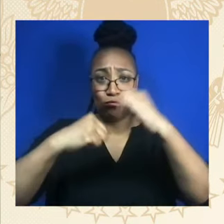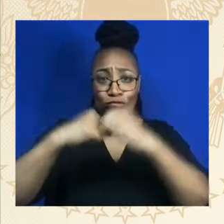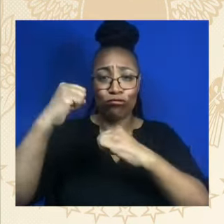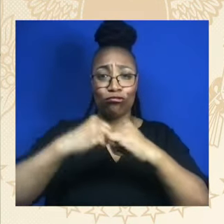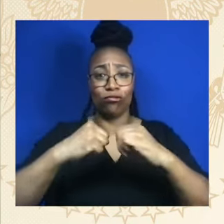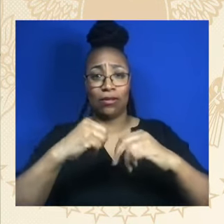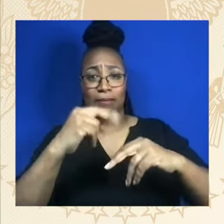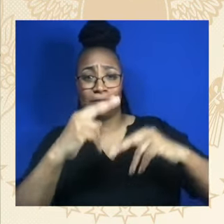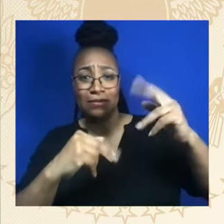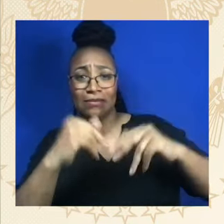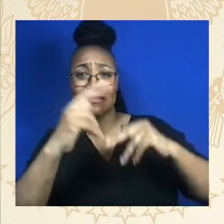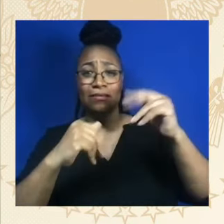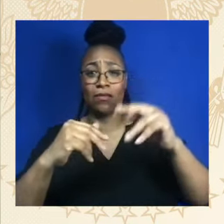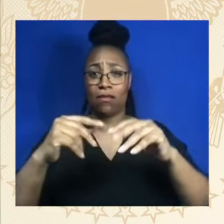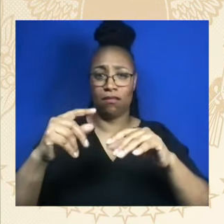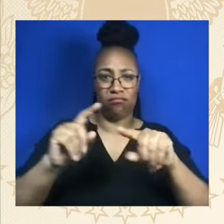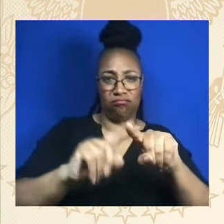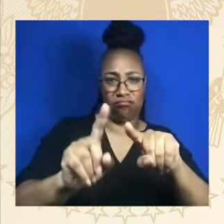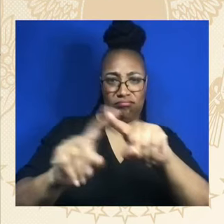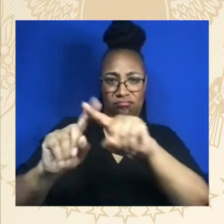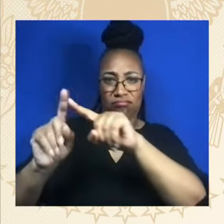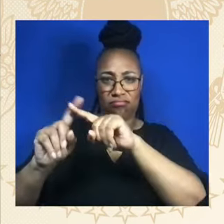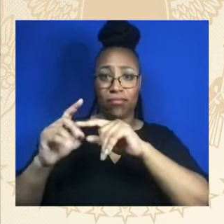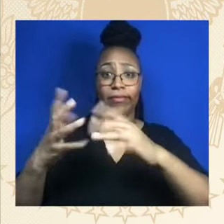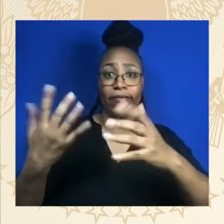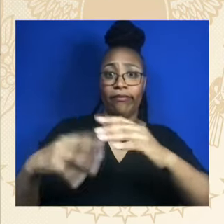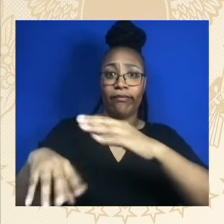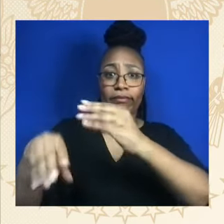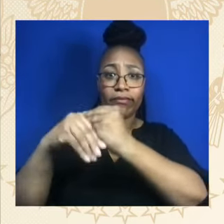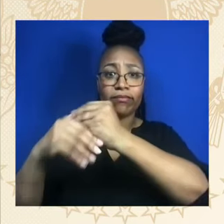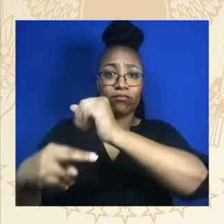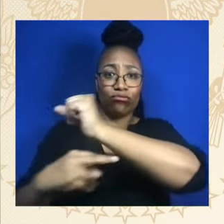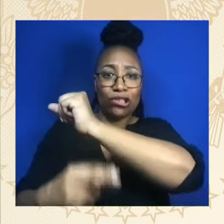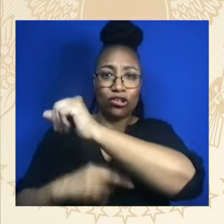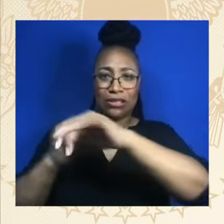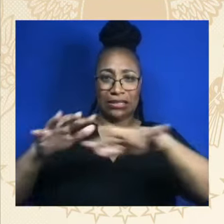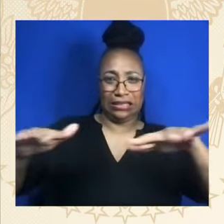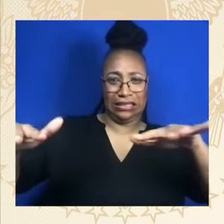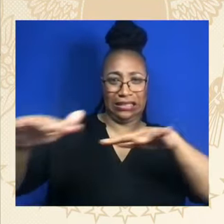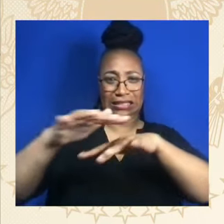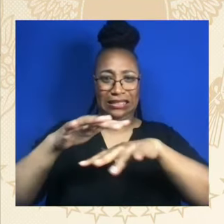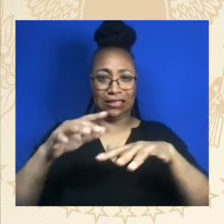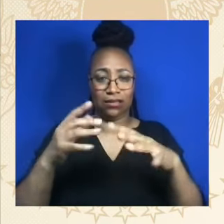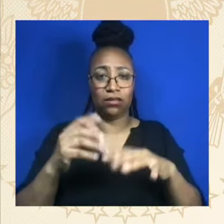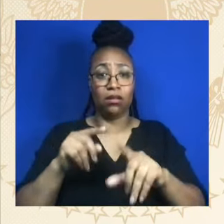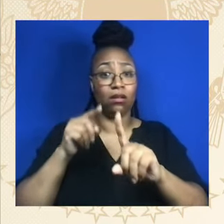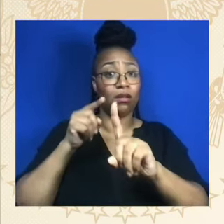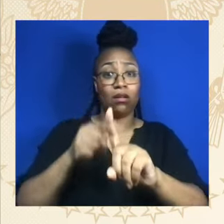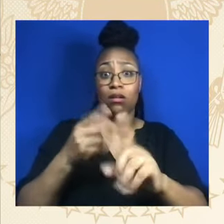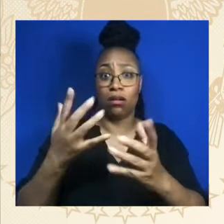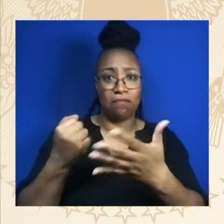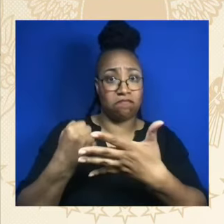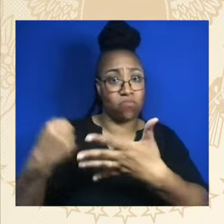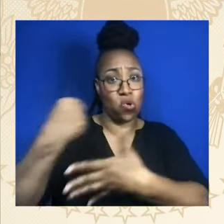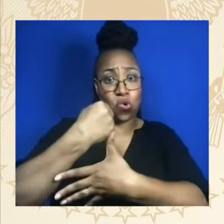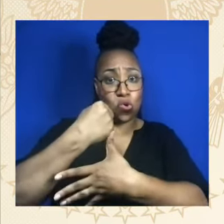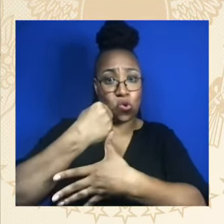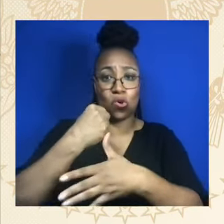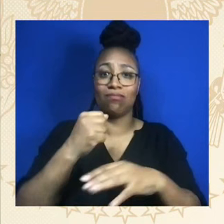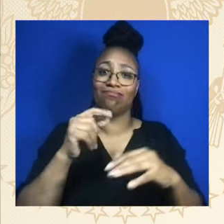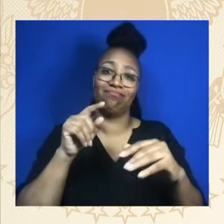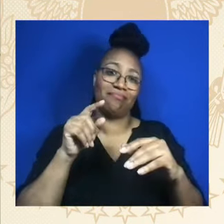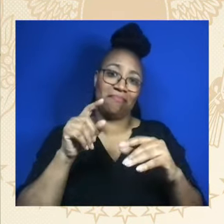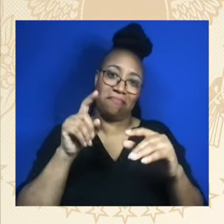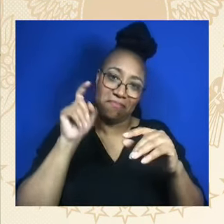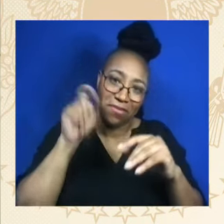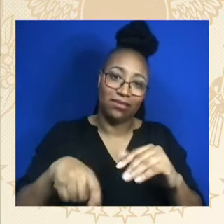do, our Justice 40 initiative means that 40 percent of the overall benefits of clean energy, transit —